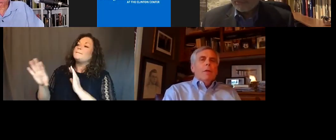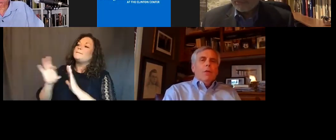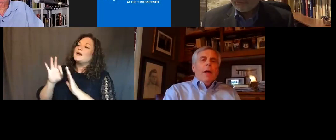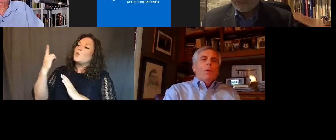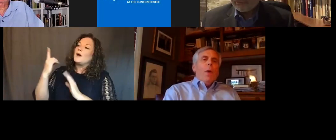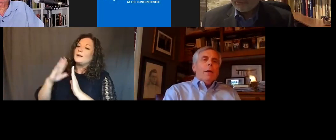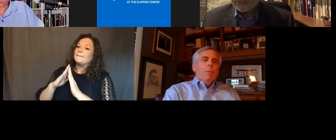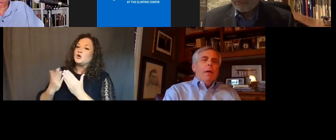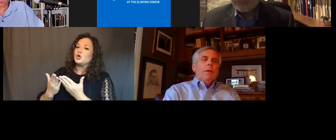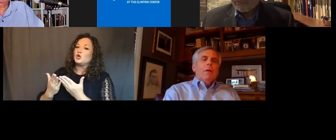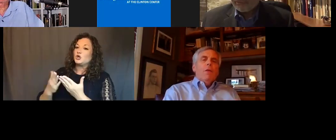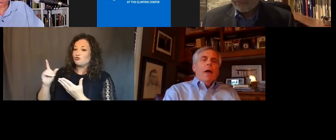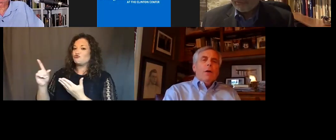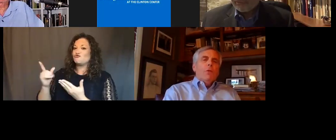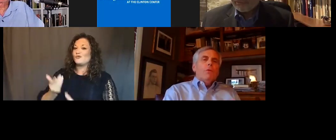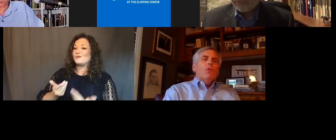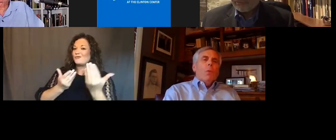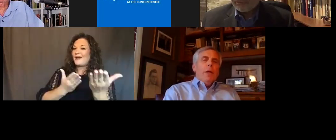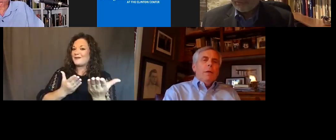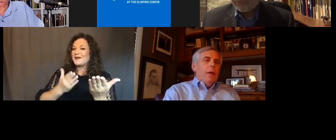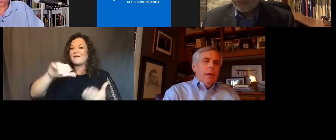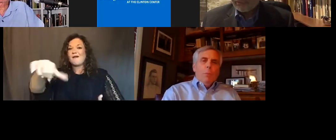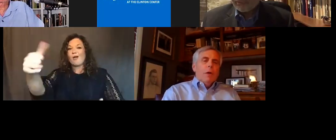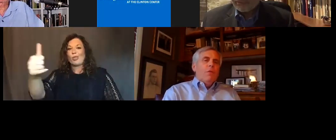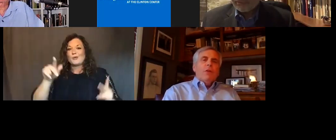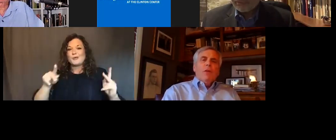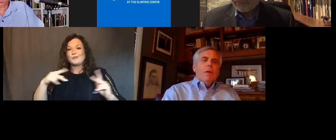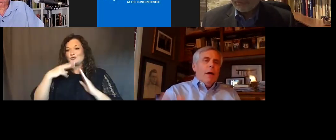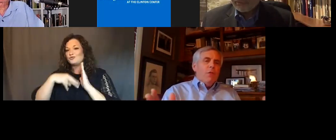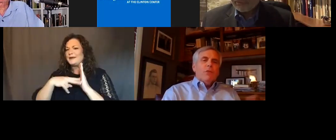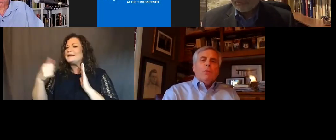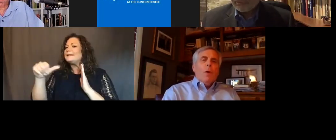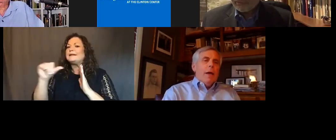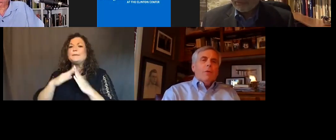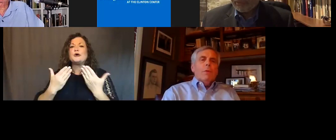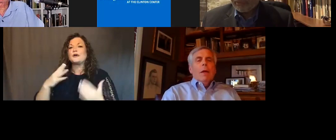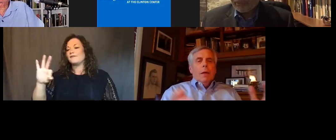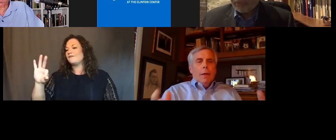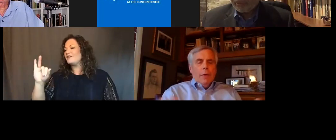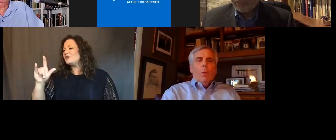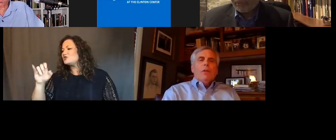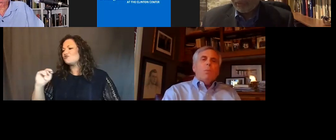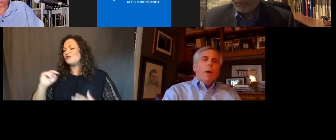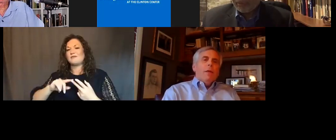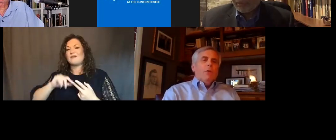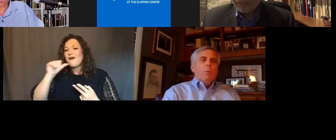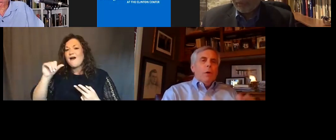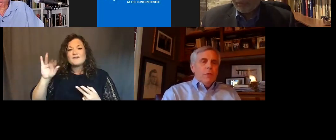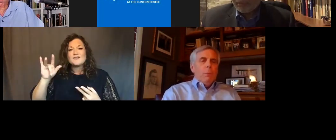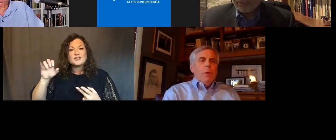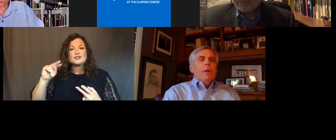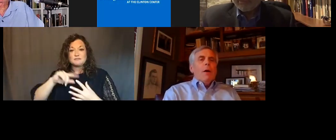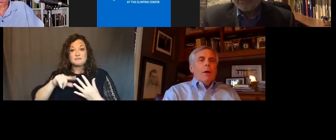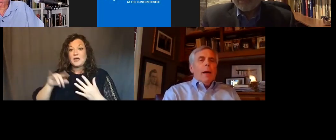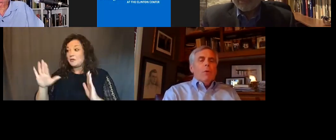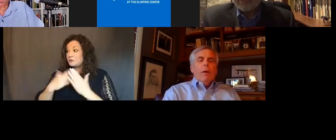that they would recommend that others read. Any book, fiction, nonfiction, whatever. And then we display those books